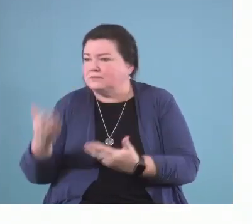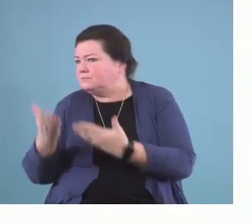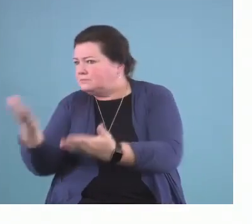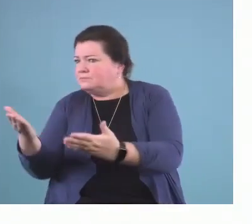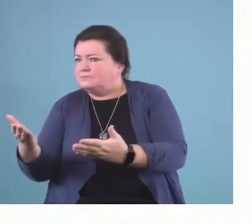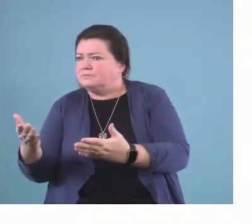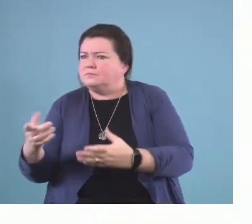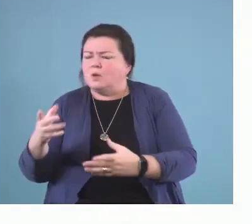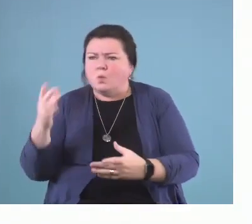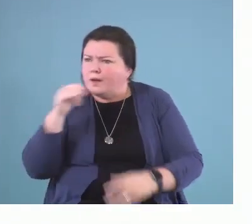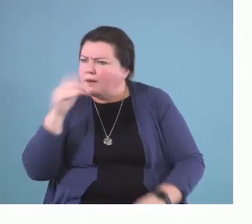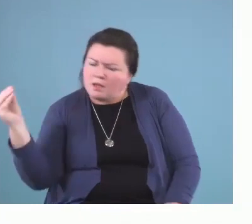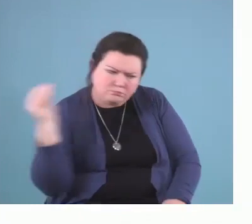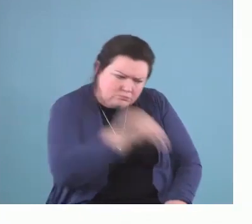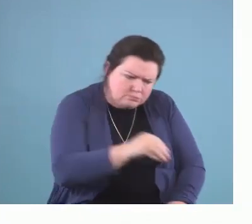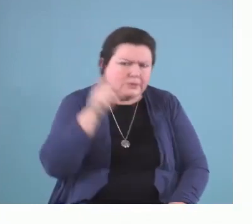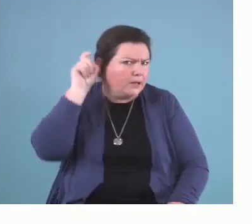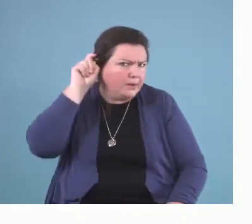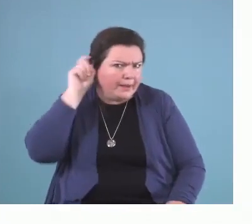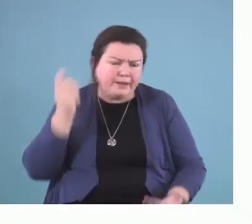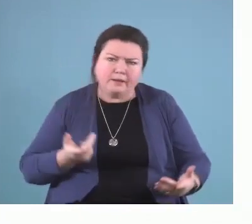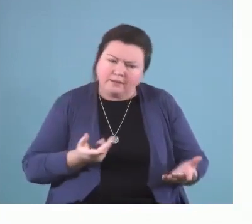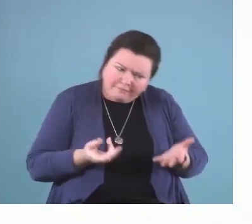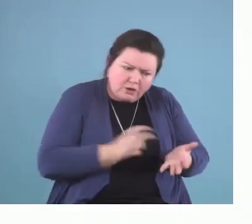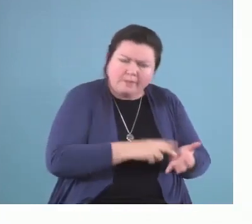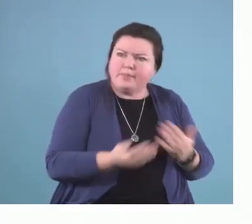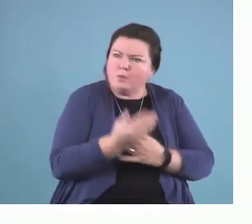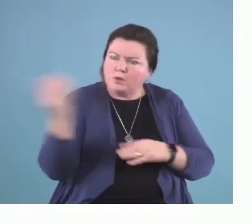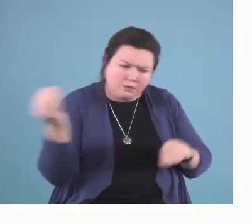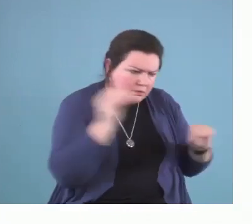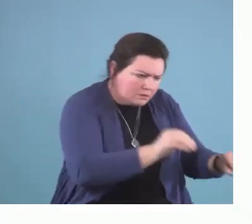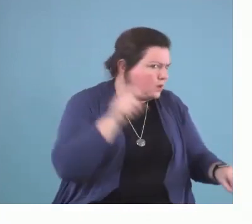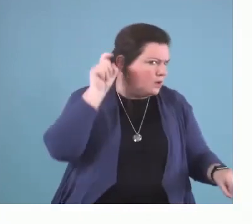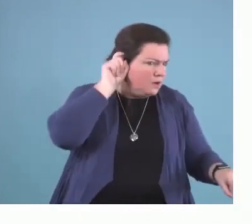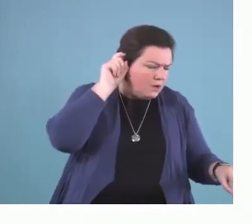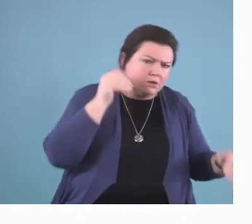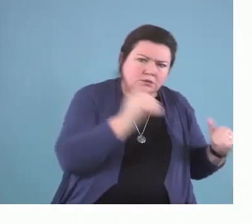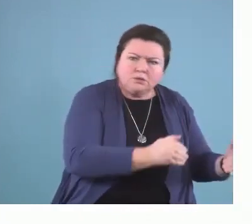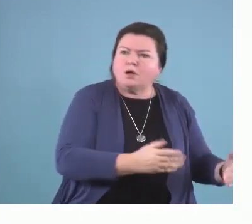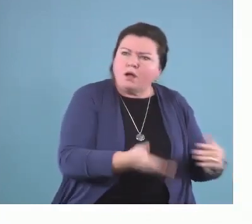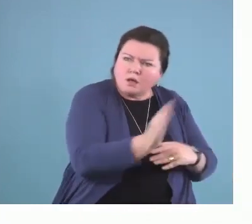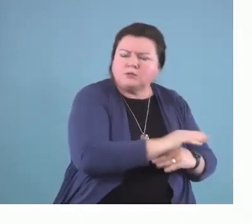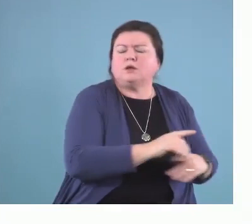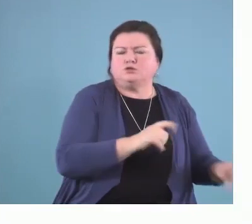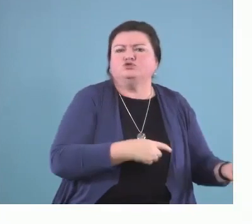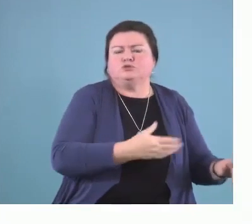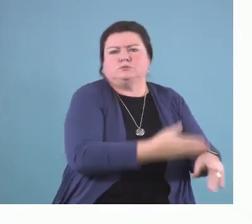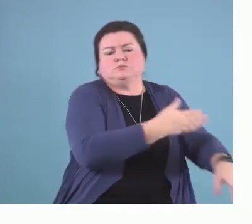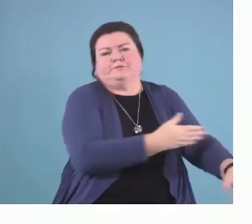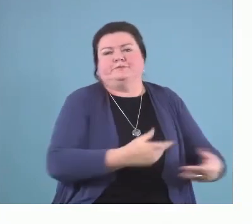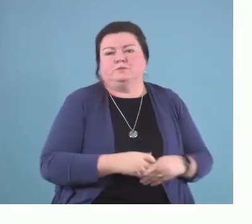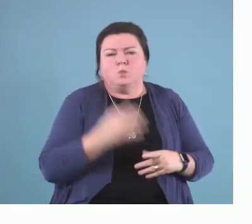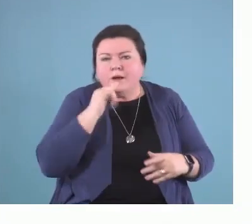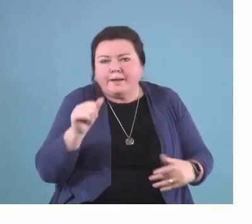put those hearing aids on the child as soon as they got up in the morning and had them on their ears all day long. To